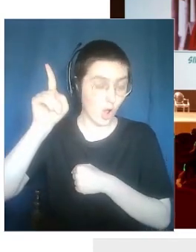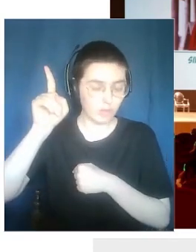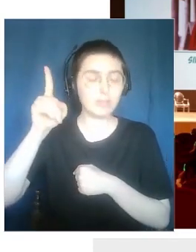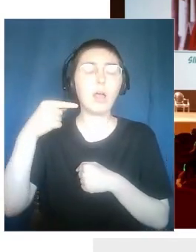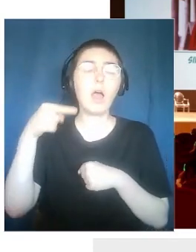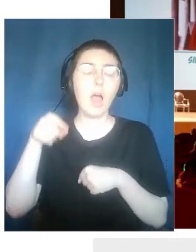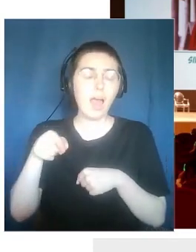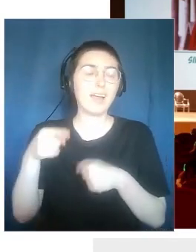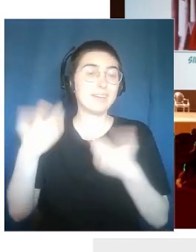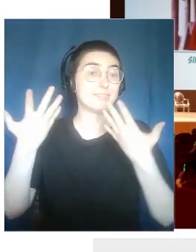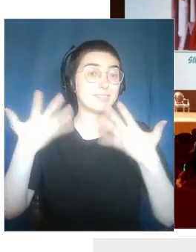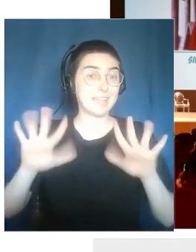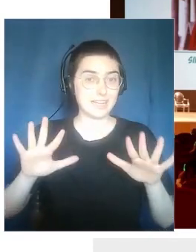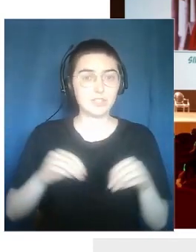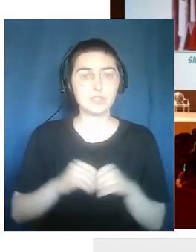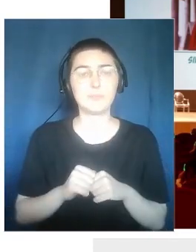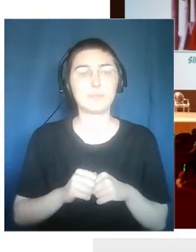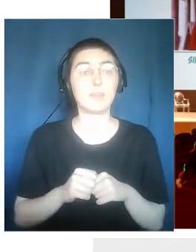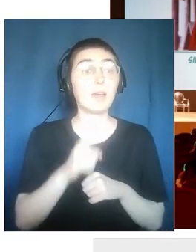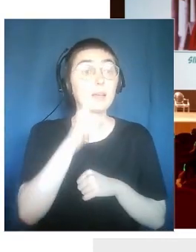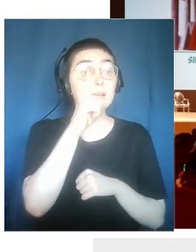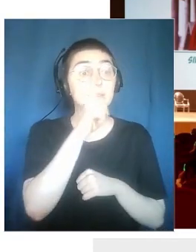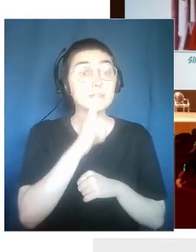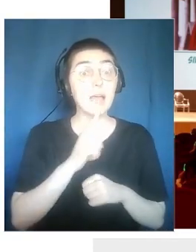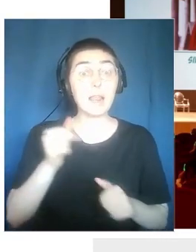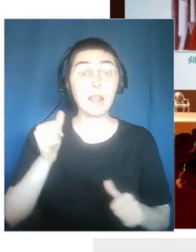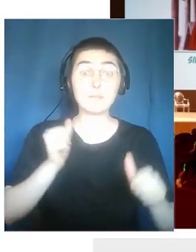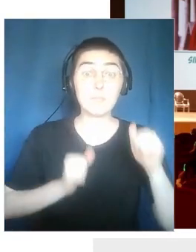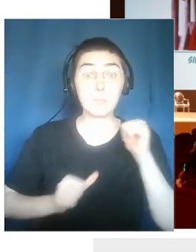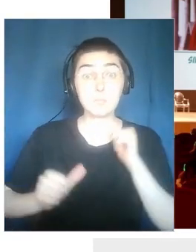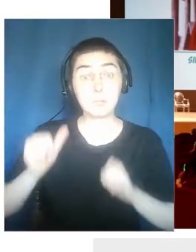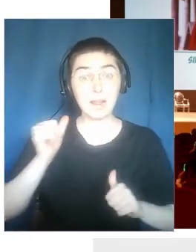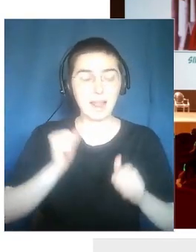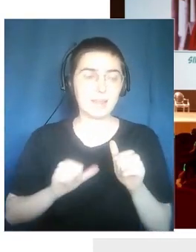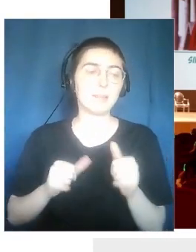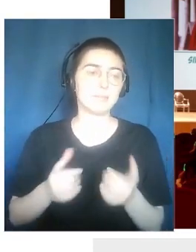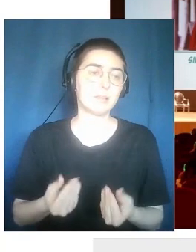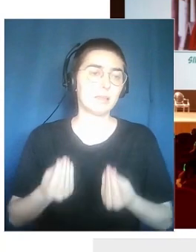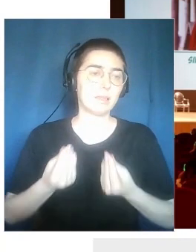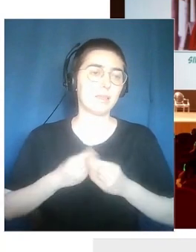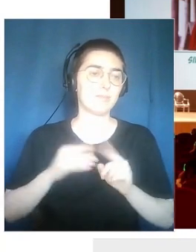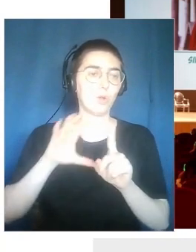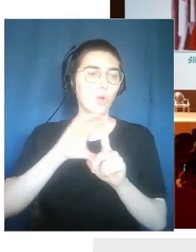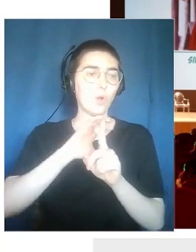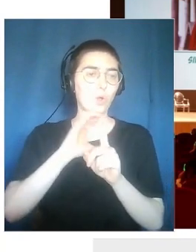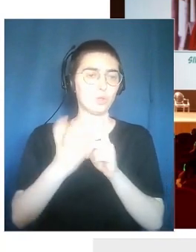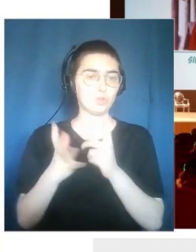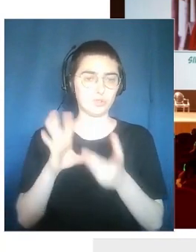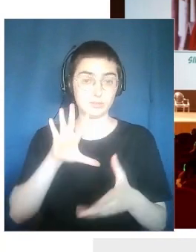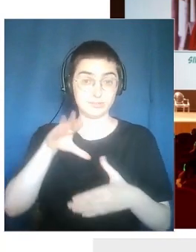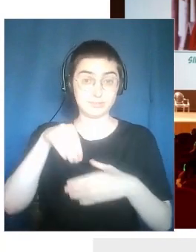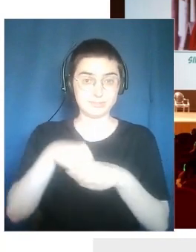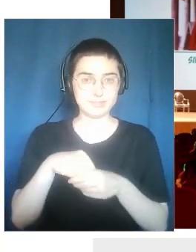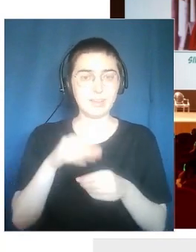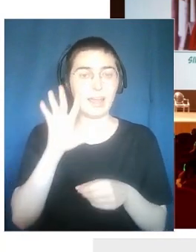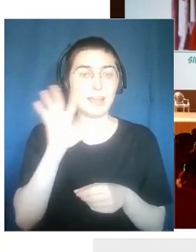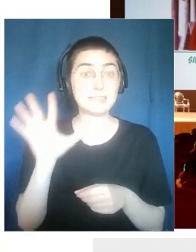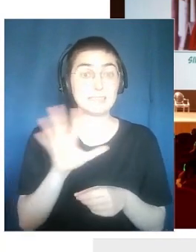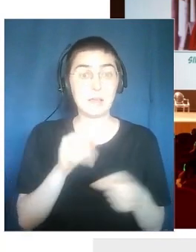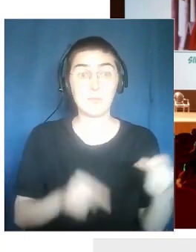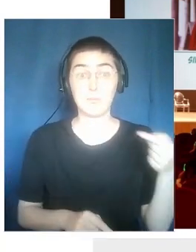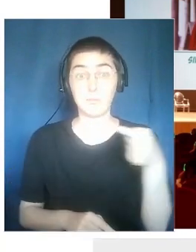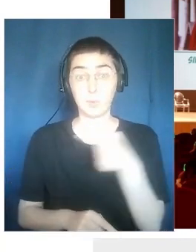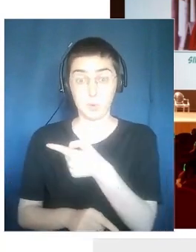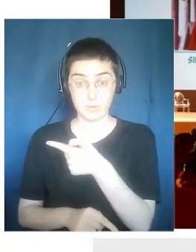Silent play. Silent The cultural resource. Dante Ravenna. A very important project that was